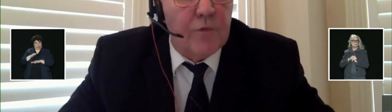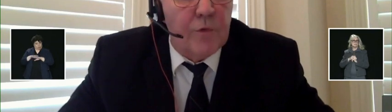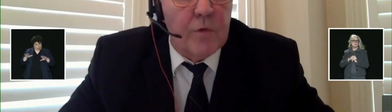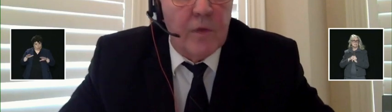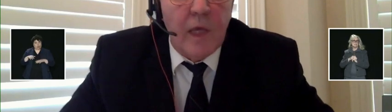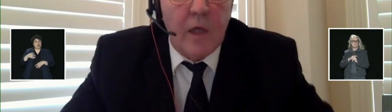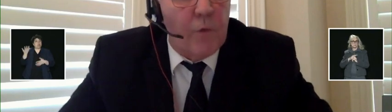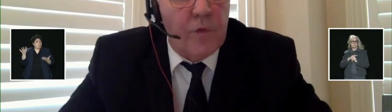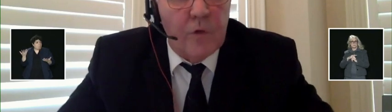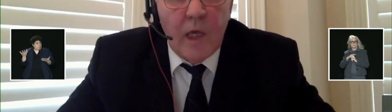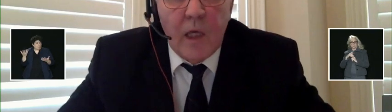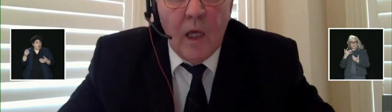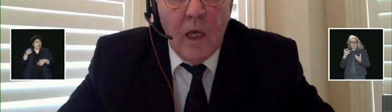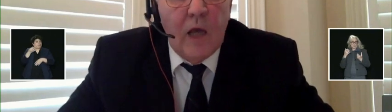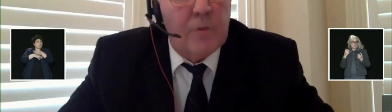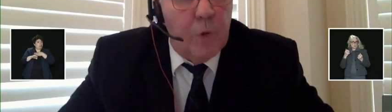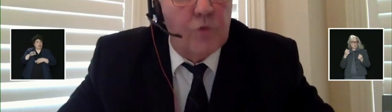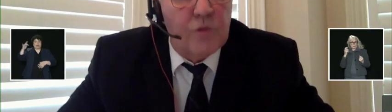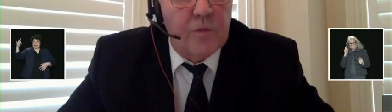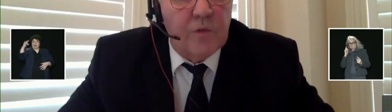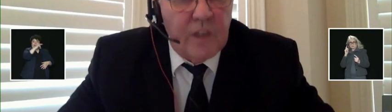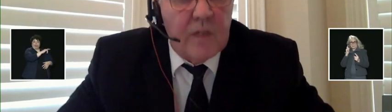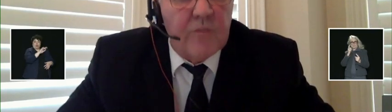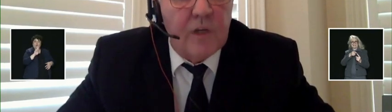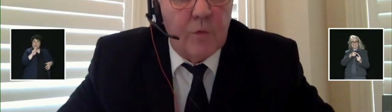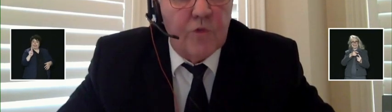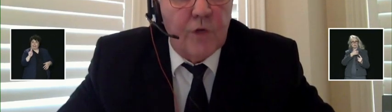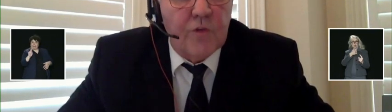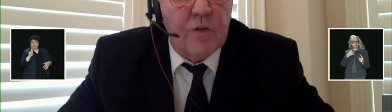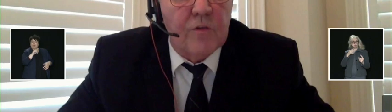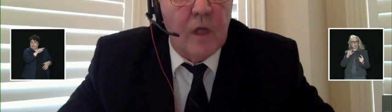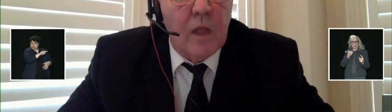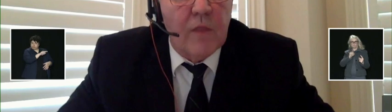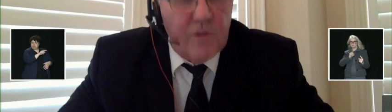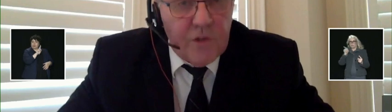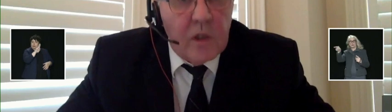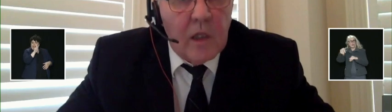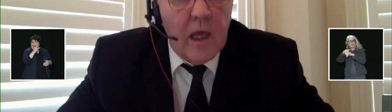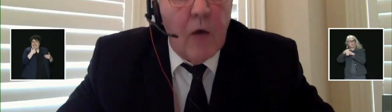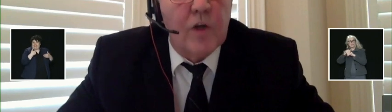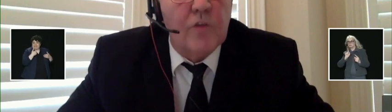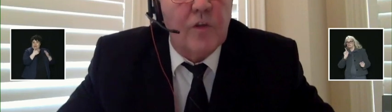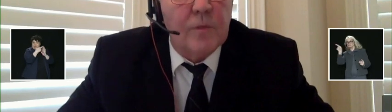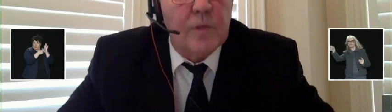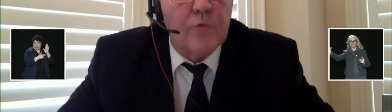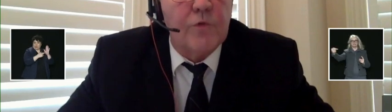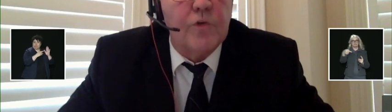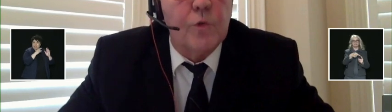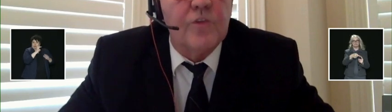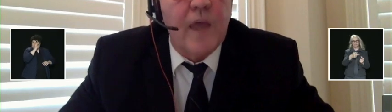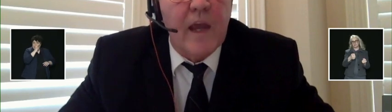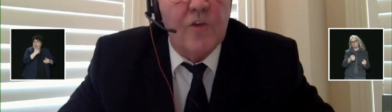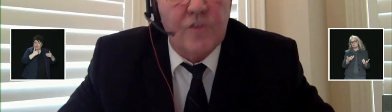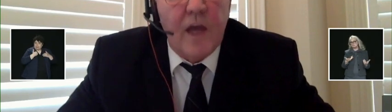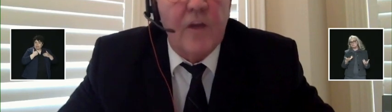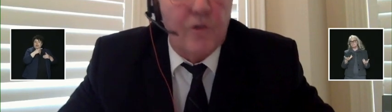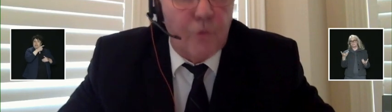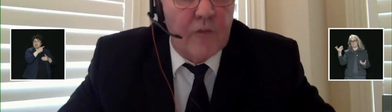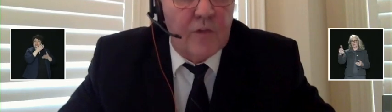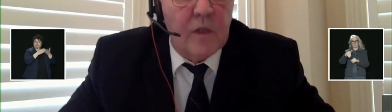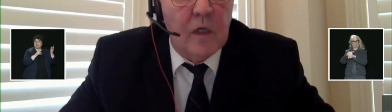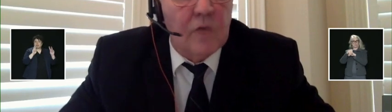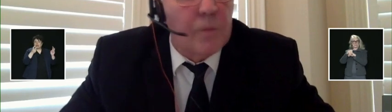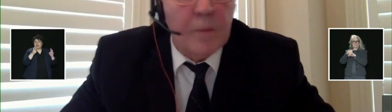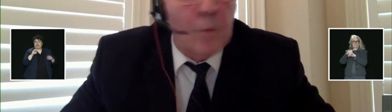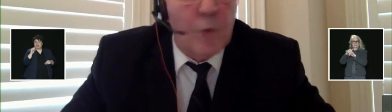transit, for example, through the UK. And although the UK has imposed some significant restrictions, they still allow what is sometimes referred to as